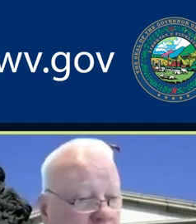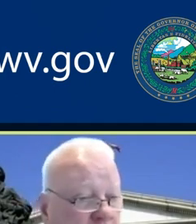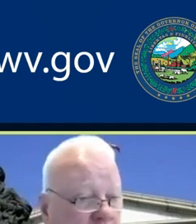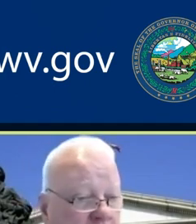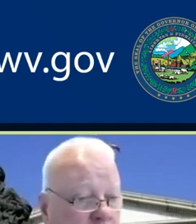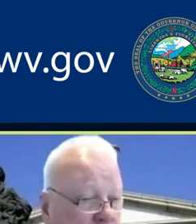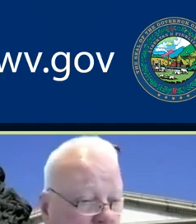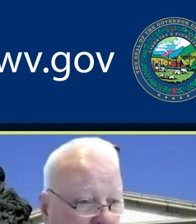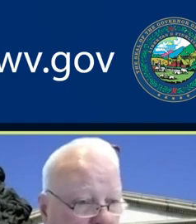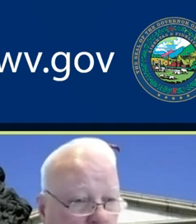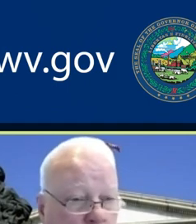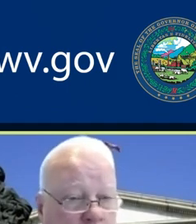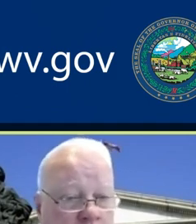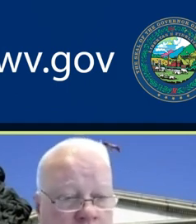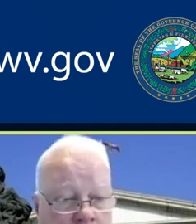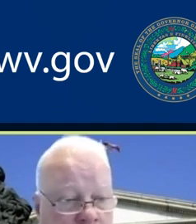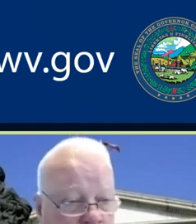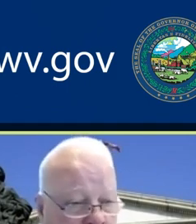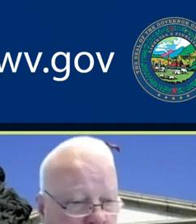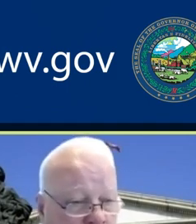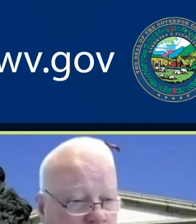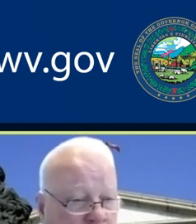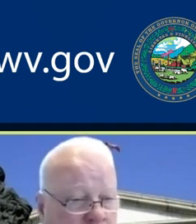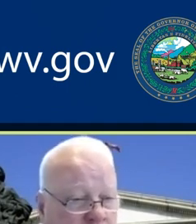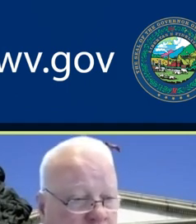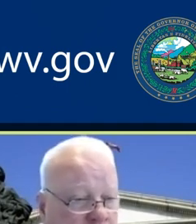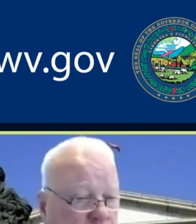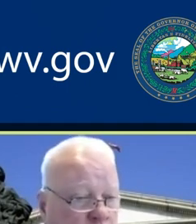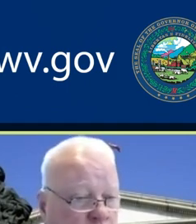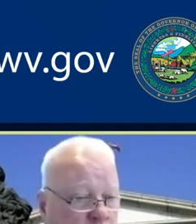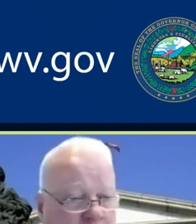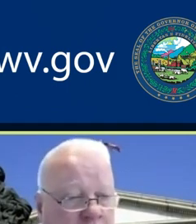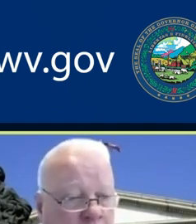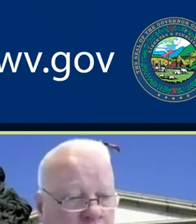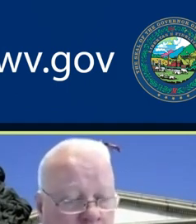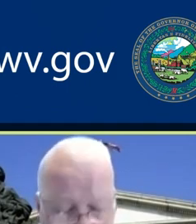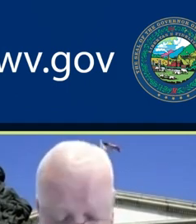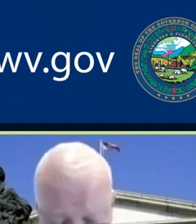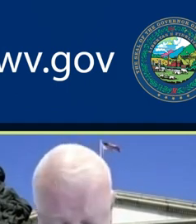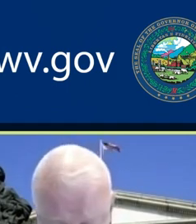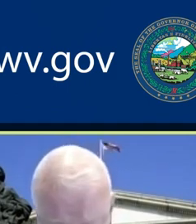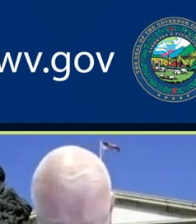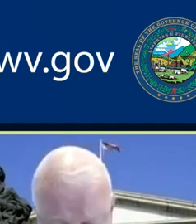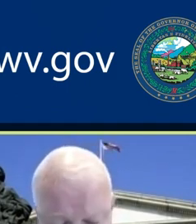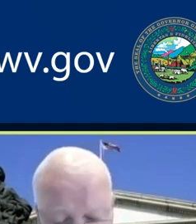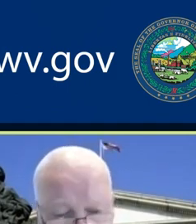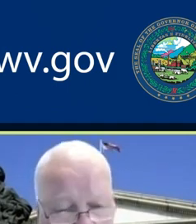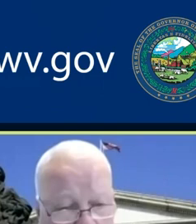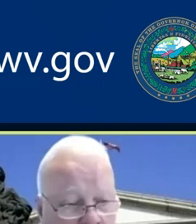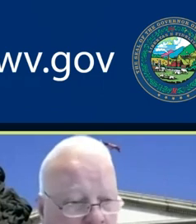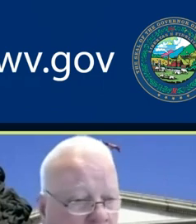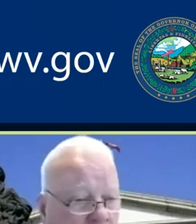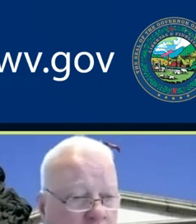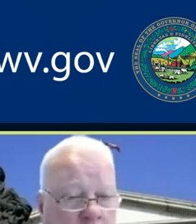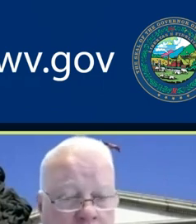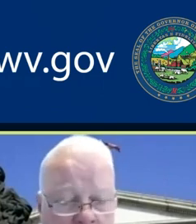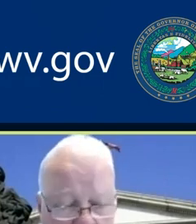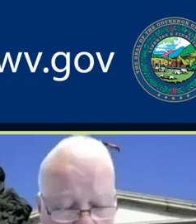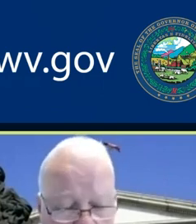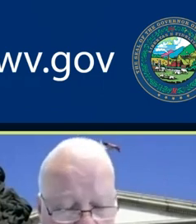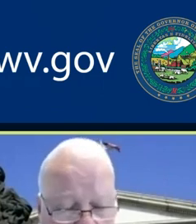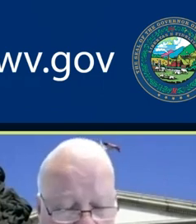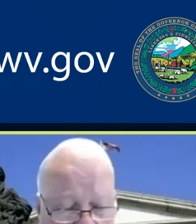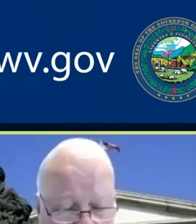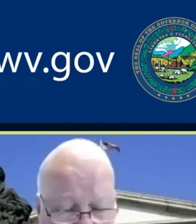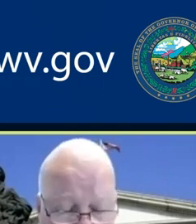there is an email available, which is also on the screen, safeschools at wv.gov. And now, I would like